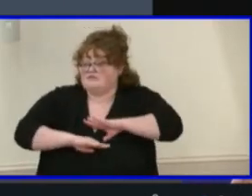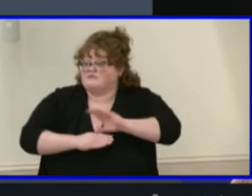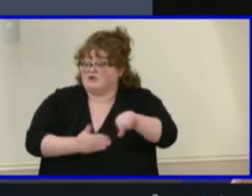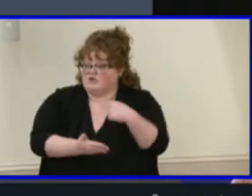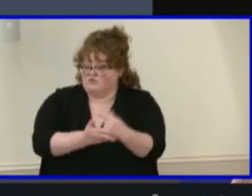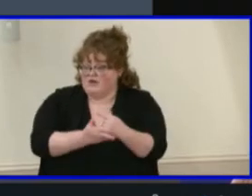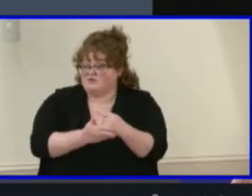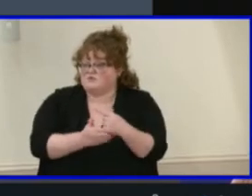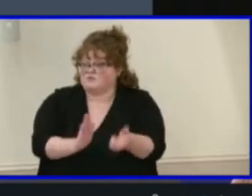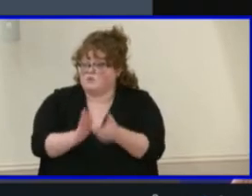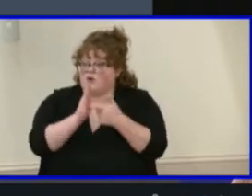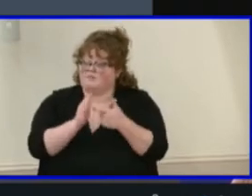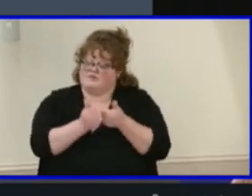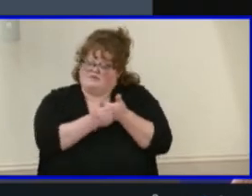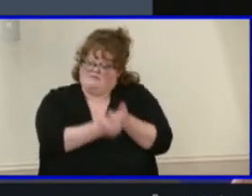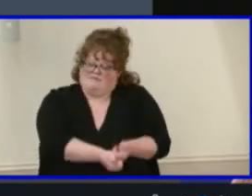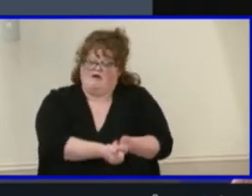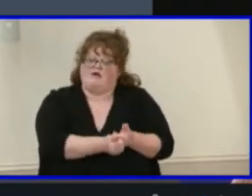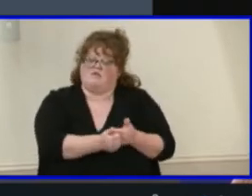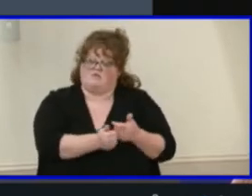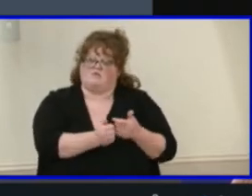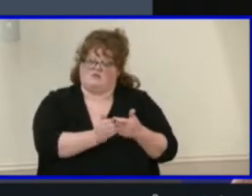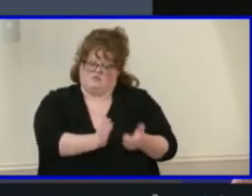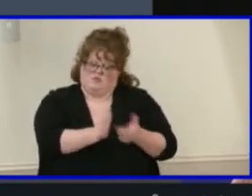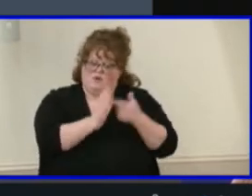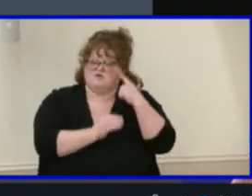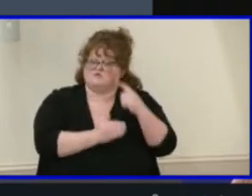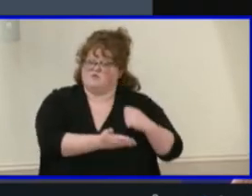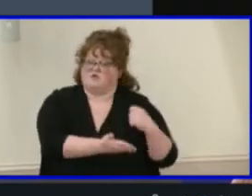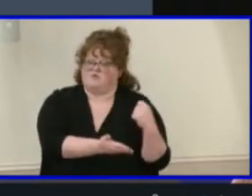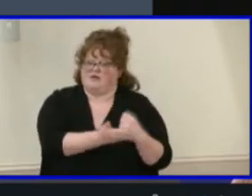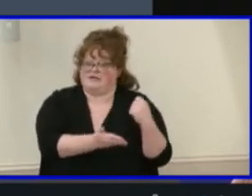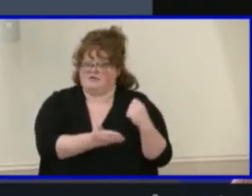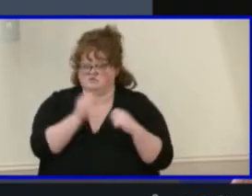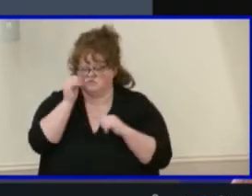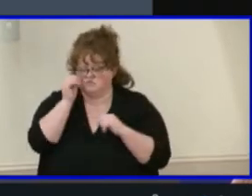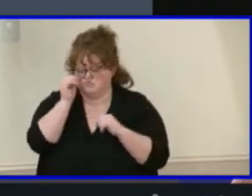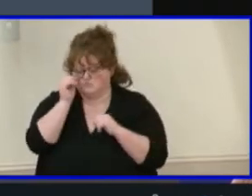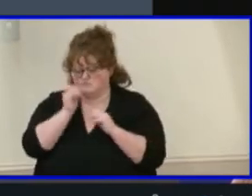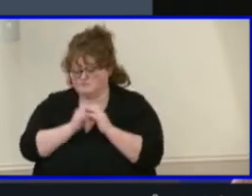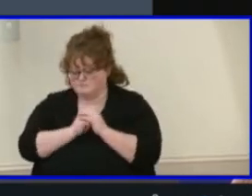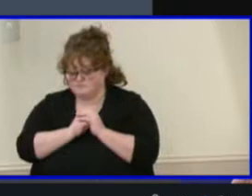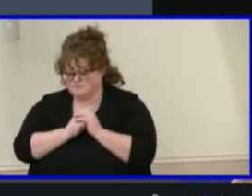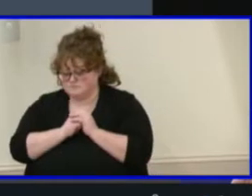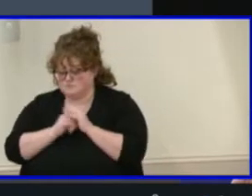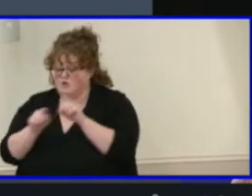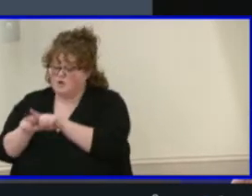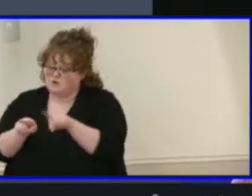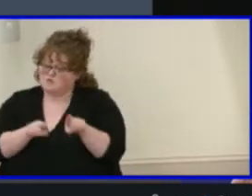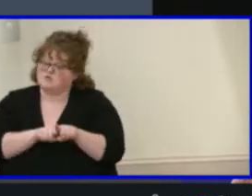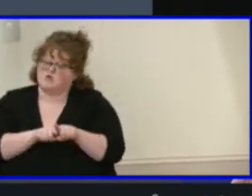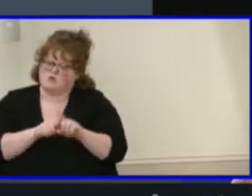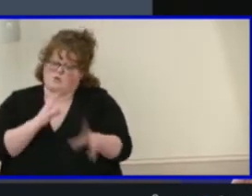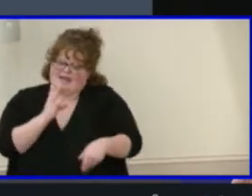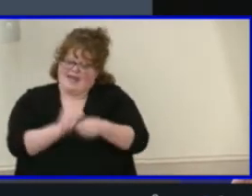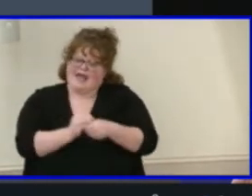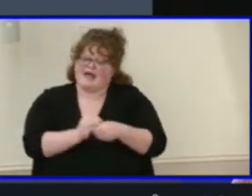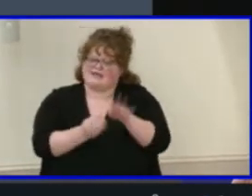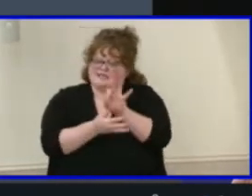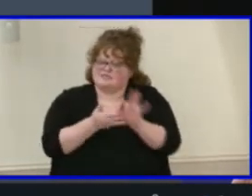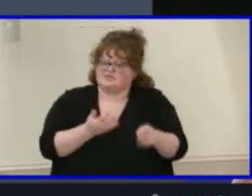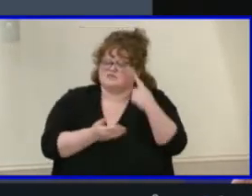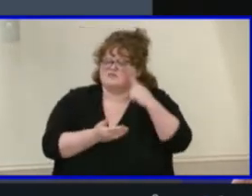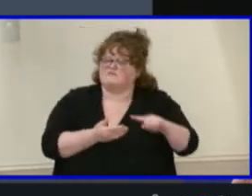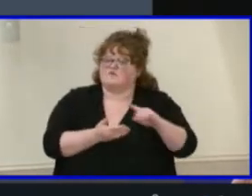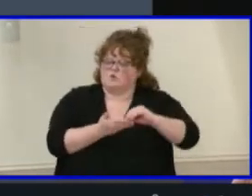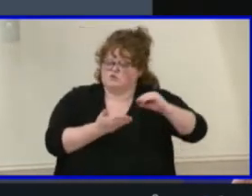accordance with the standards of accreditation. Furthermore, a definition of student selected test was added to further clarify this